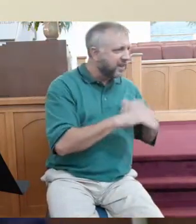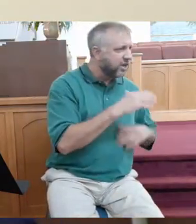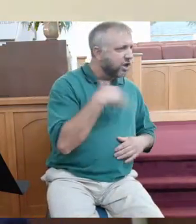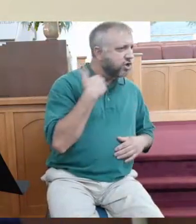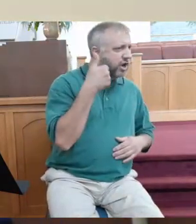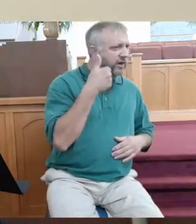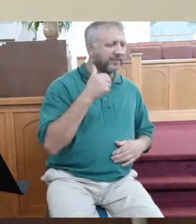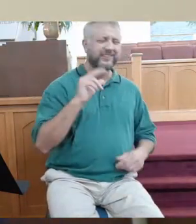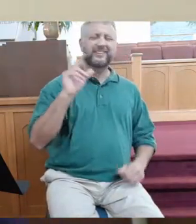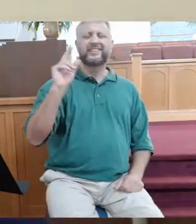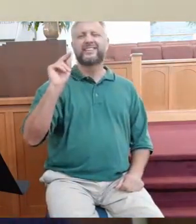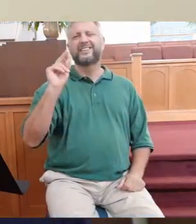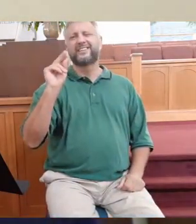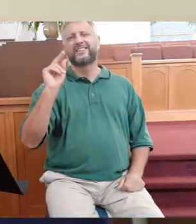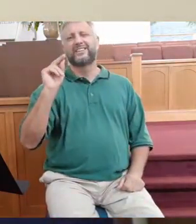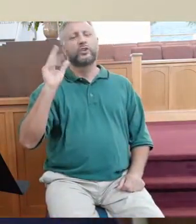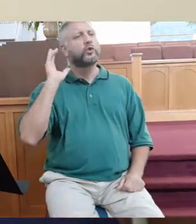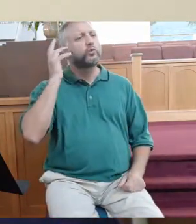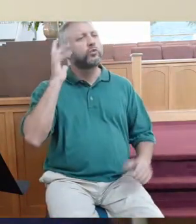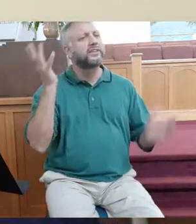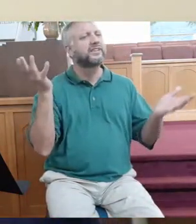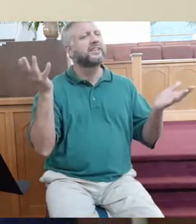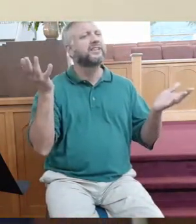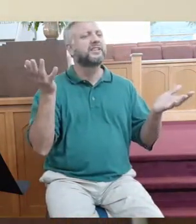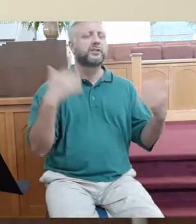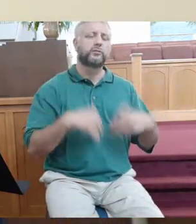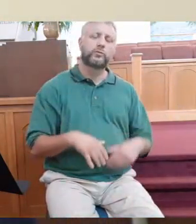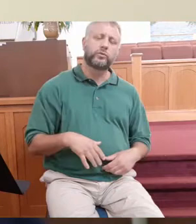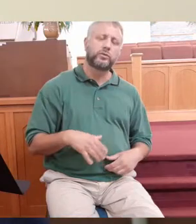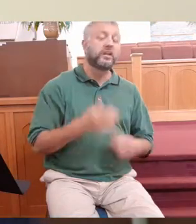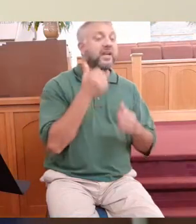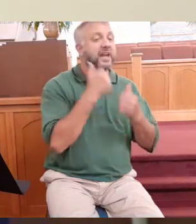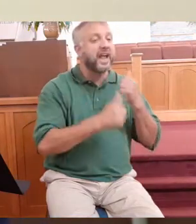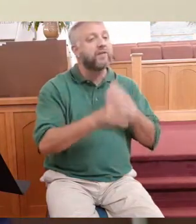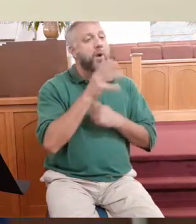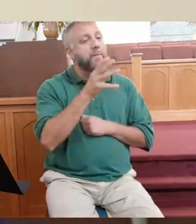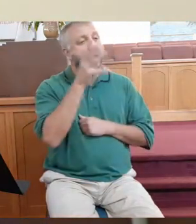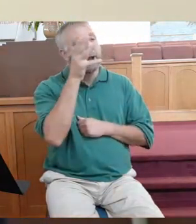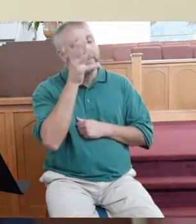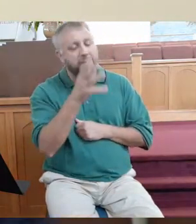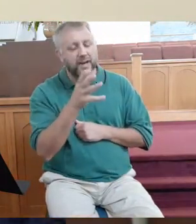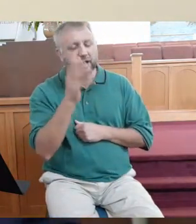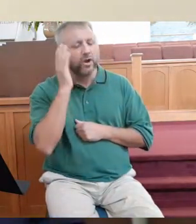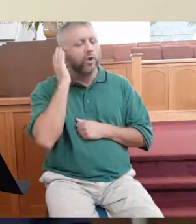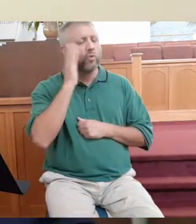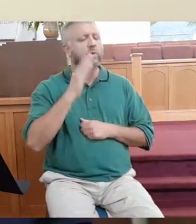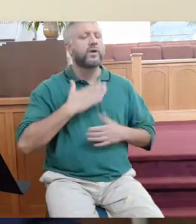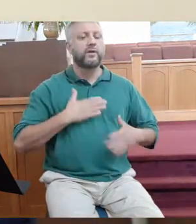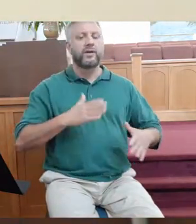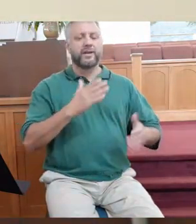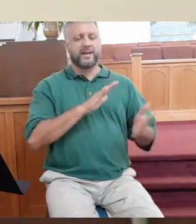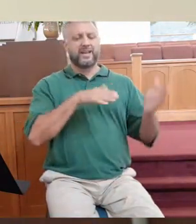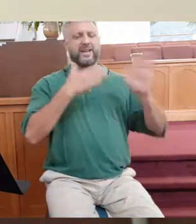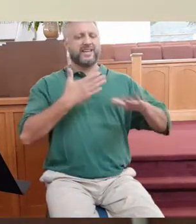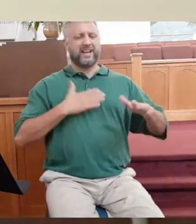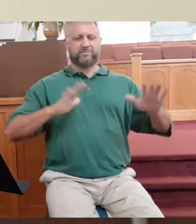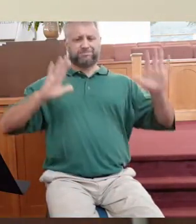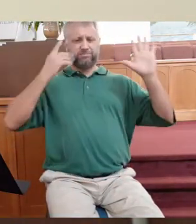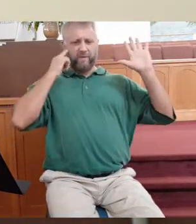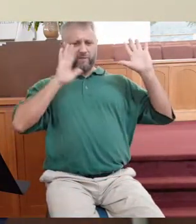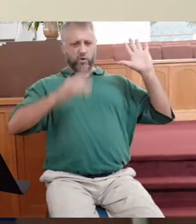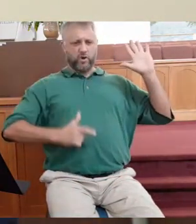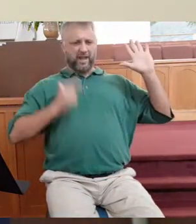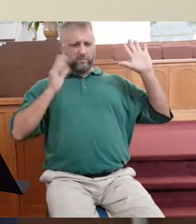No. That's crazy. As a matter of fact, every mama and daddy in this room would gladly lay down their life for all their